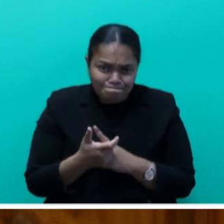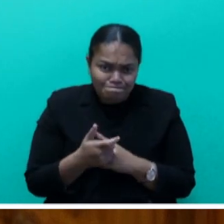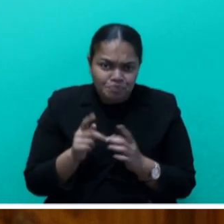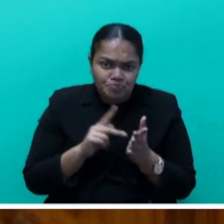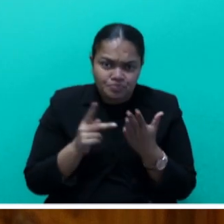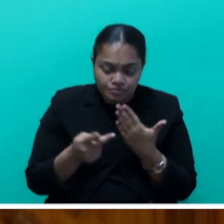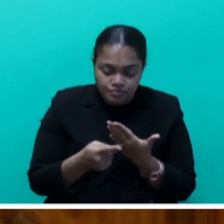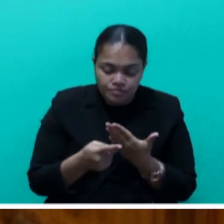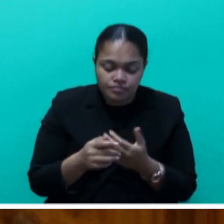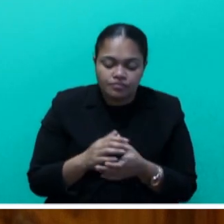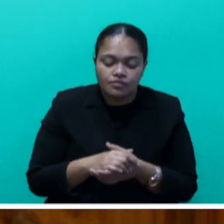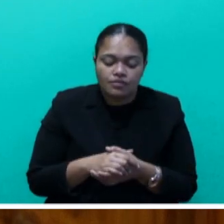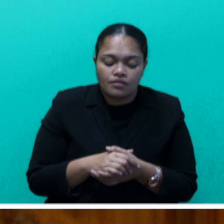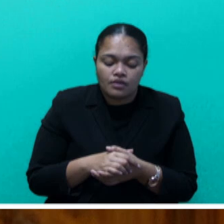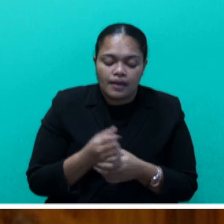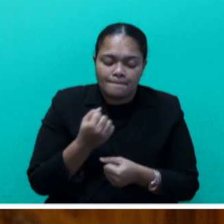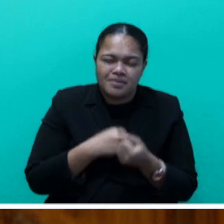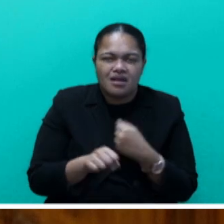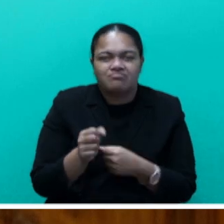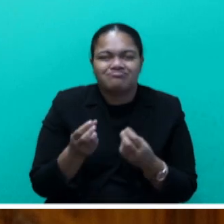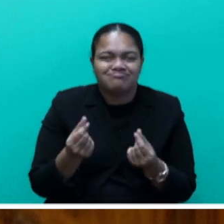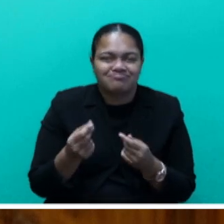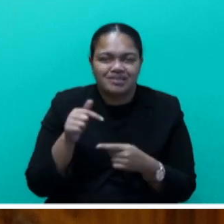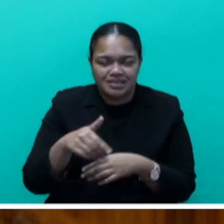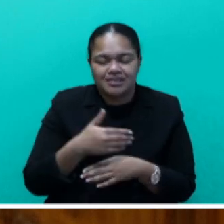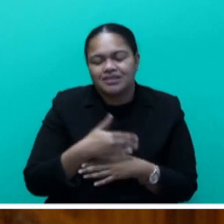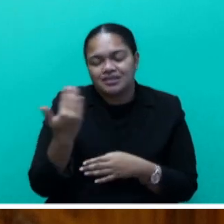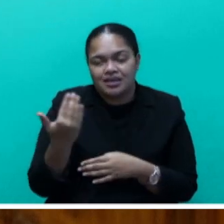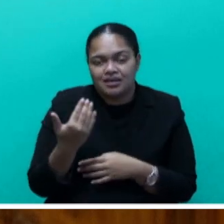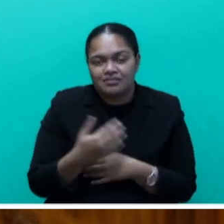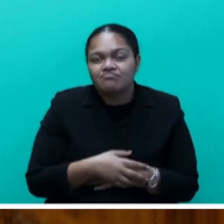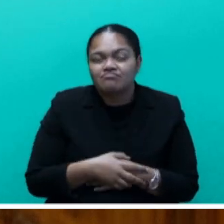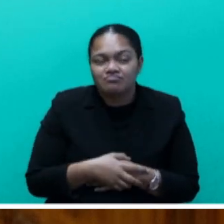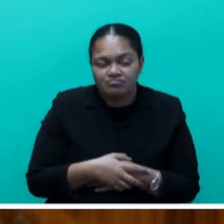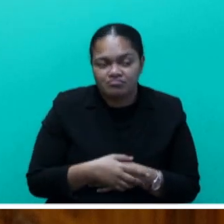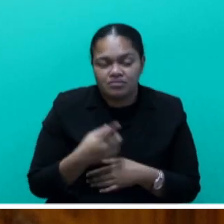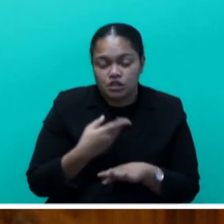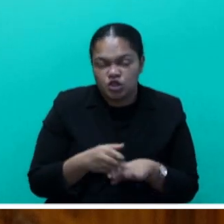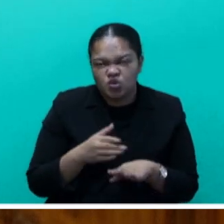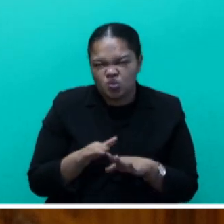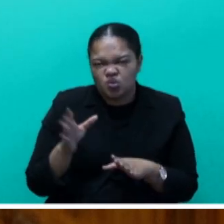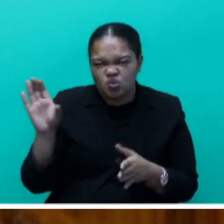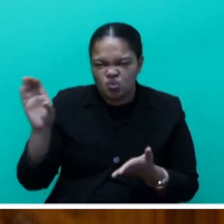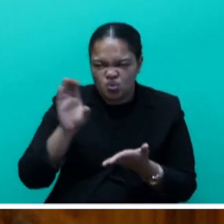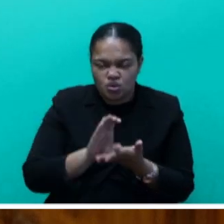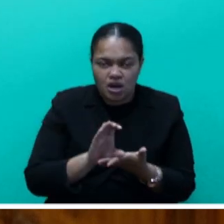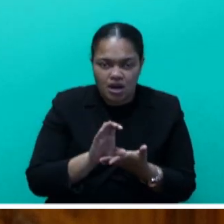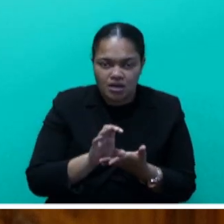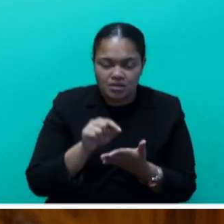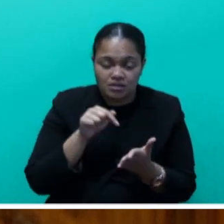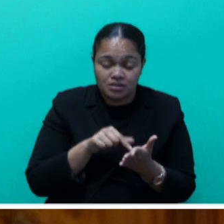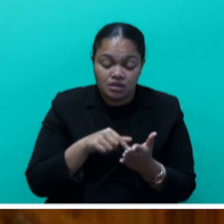become relevant to this day and age. A new grant scheme known as Creative